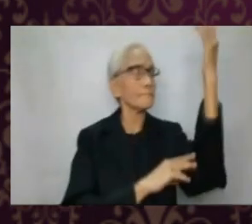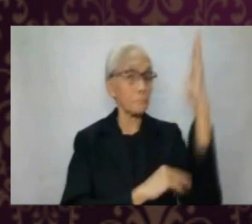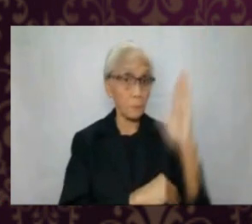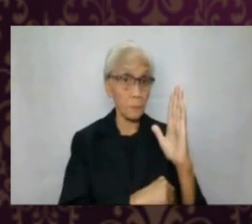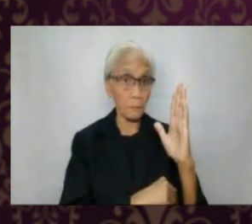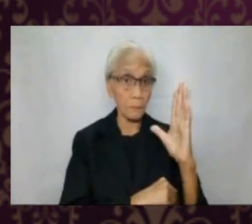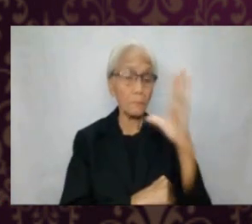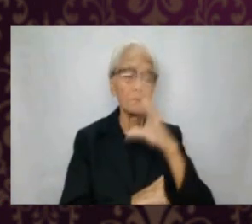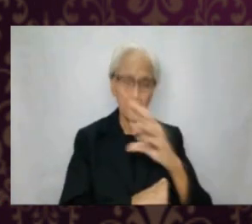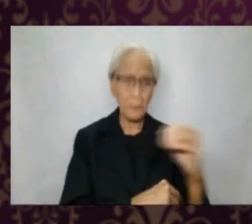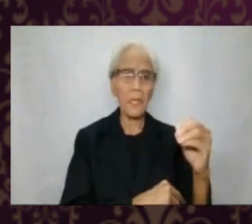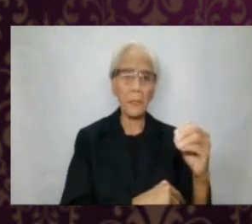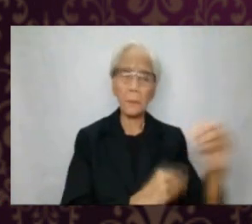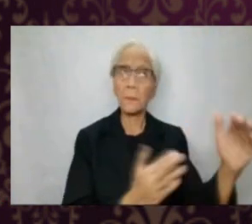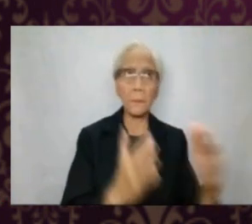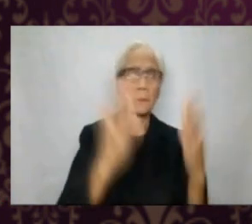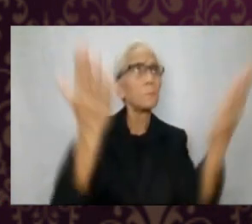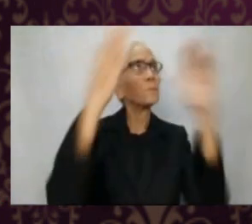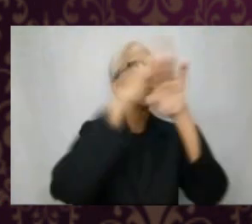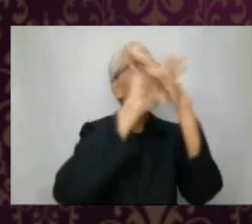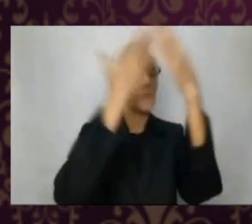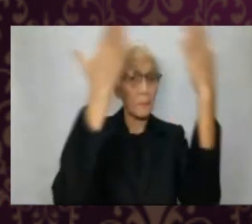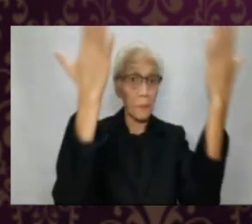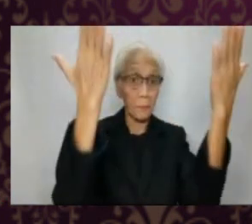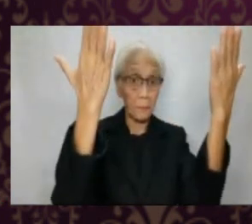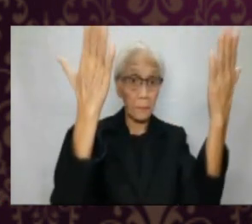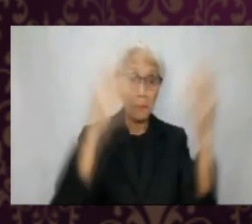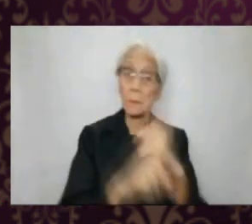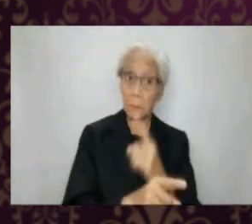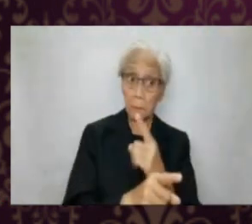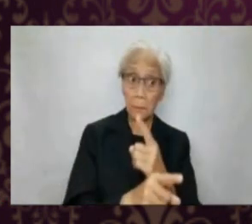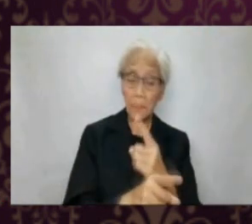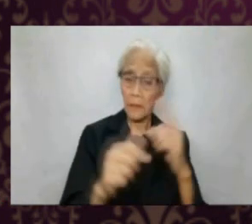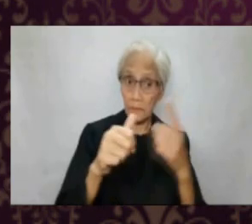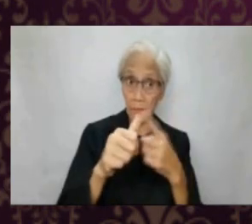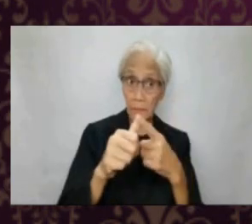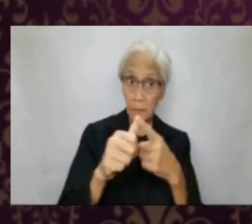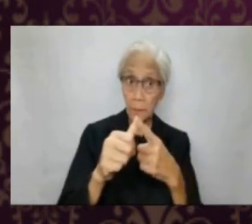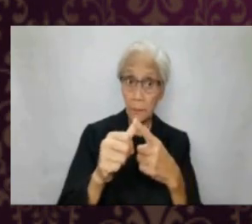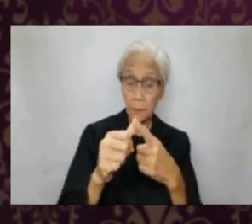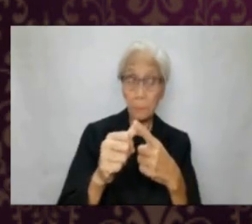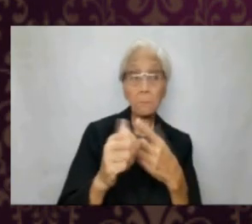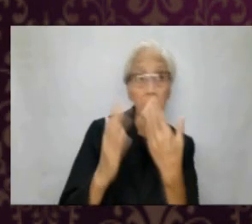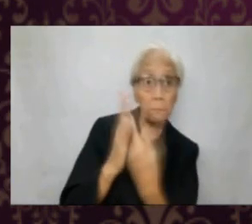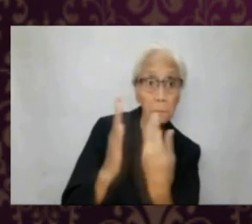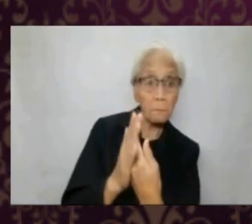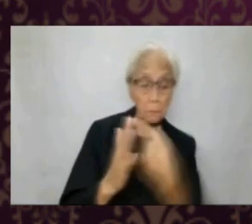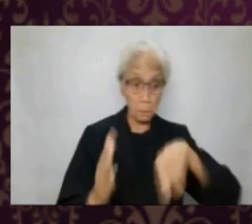of universality, of the touch of God, and instruments of heaven.